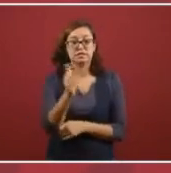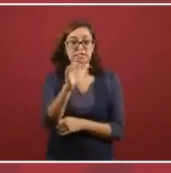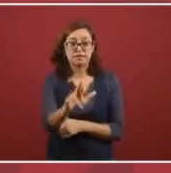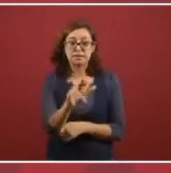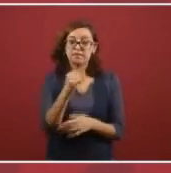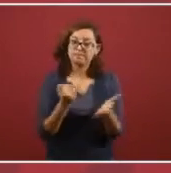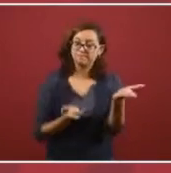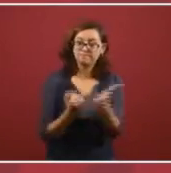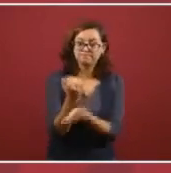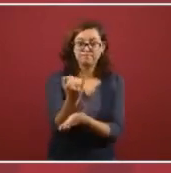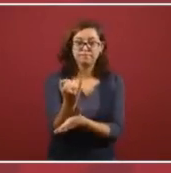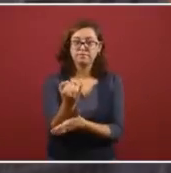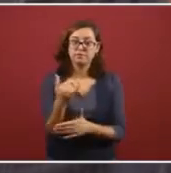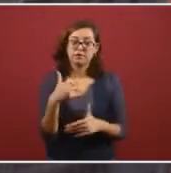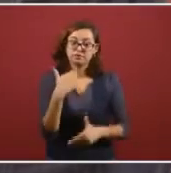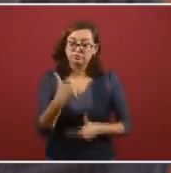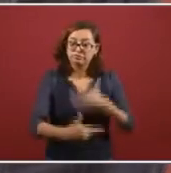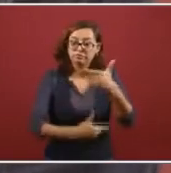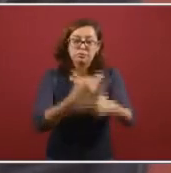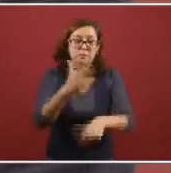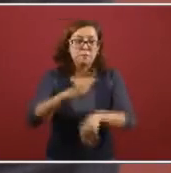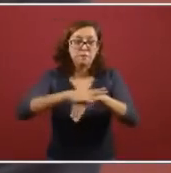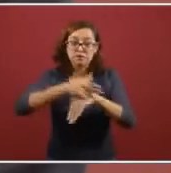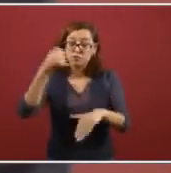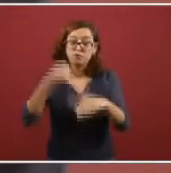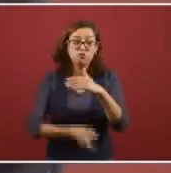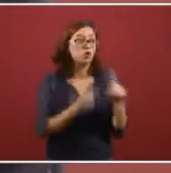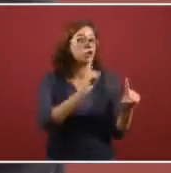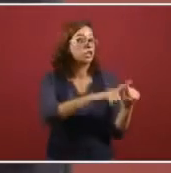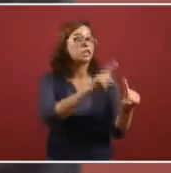And they will decide how far to go.